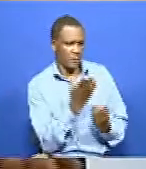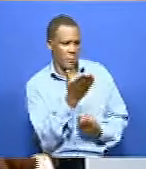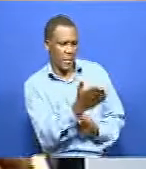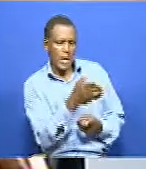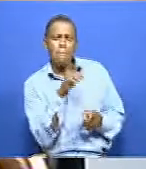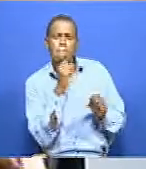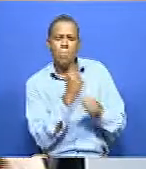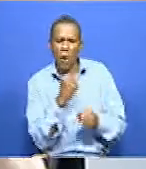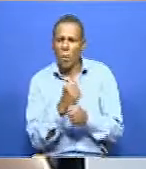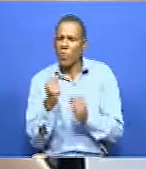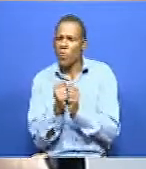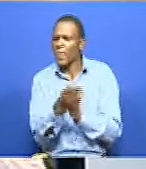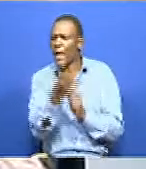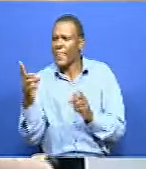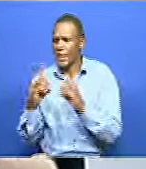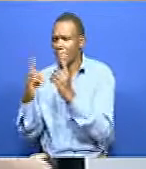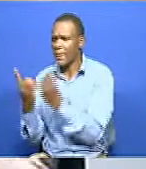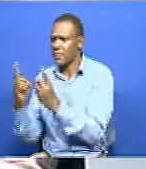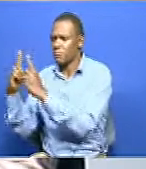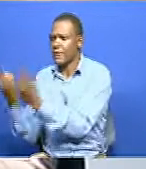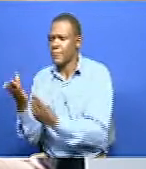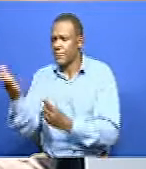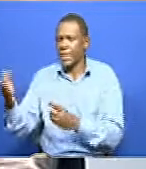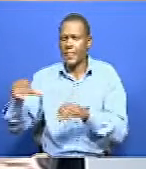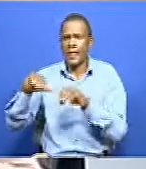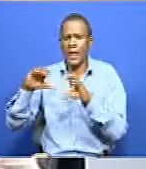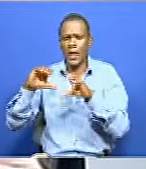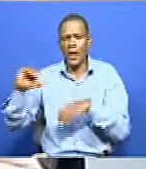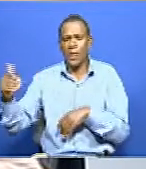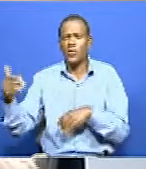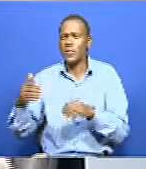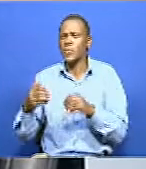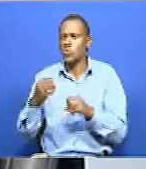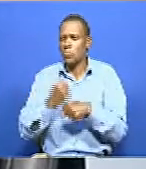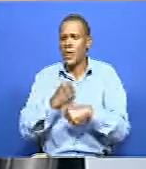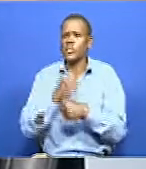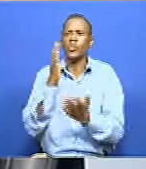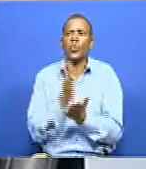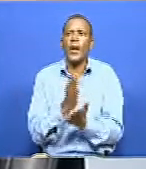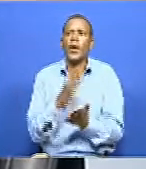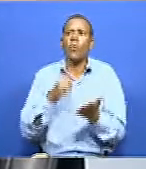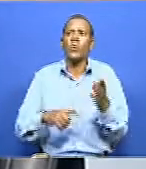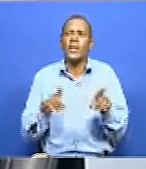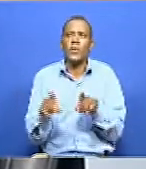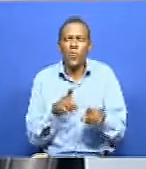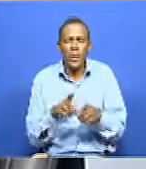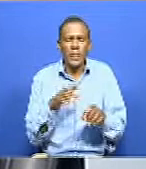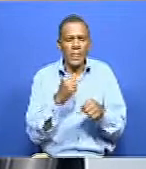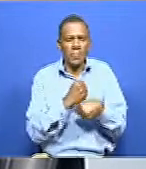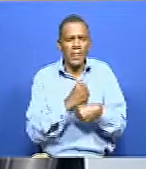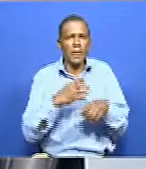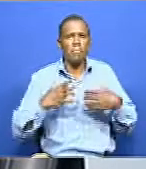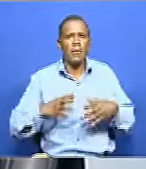ministries within the county to ensure that whatever they are doing is actually reaching deaf persons. We can use